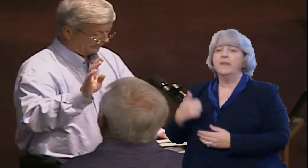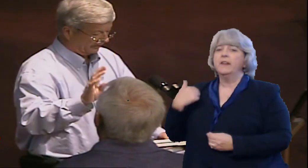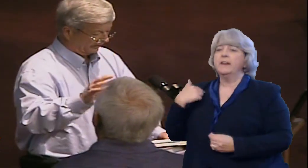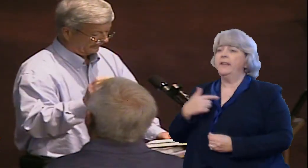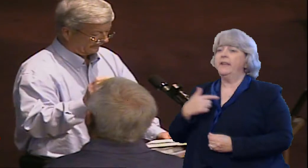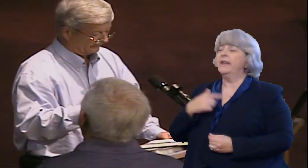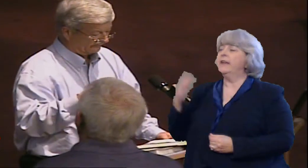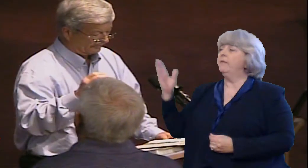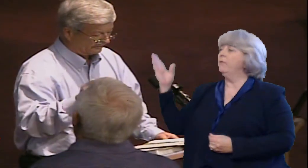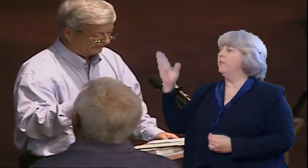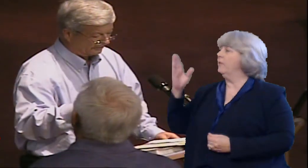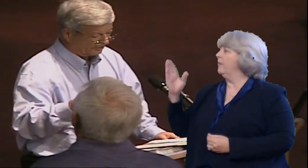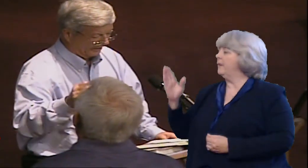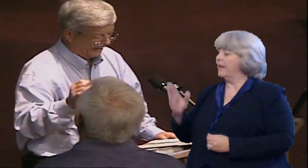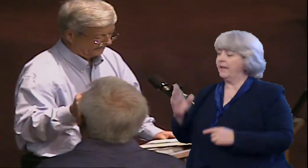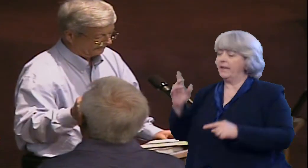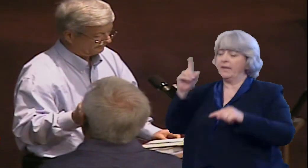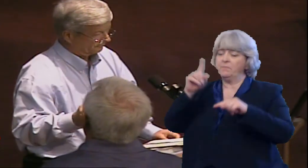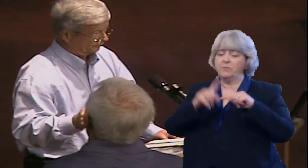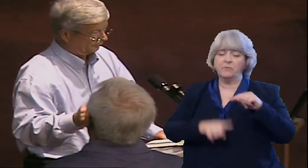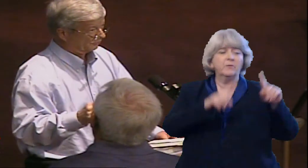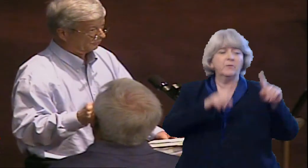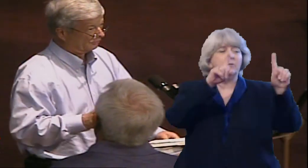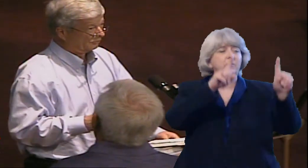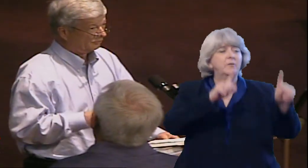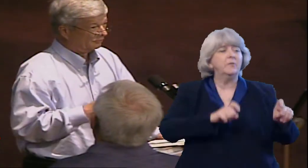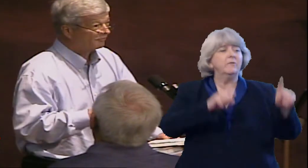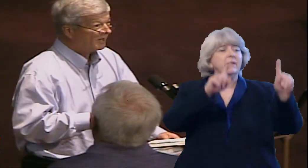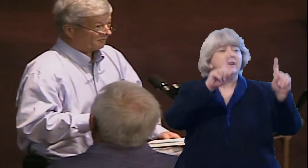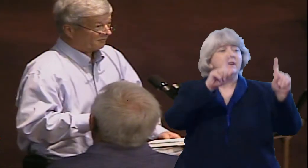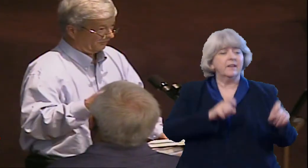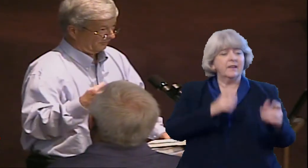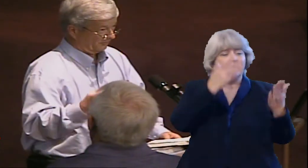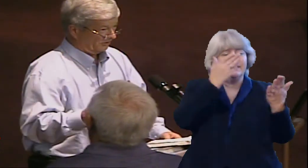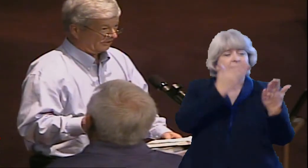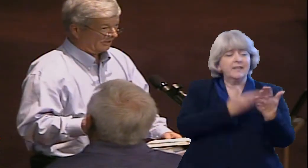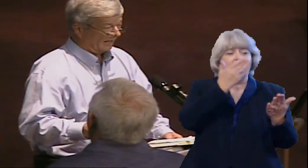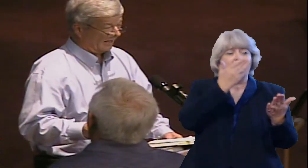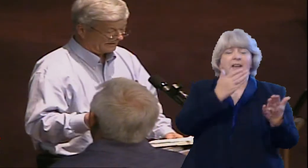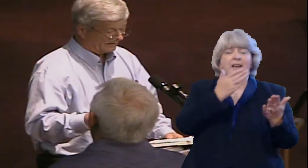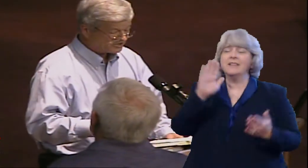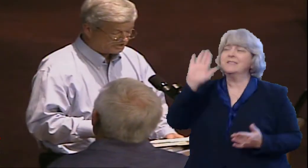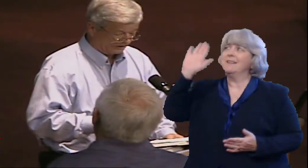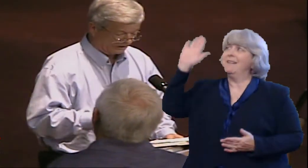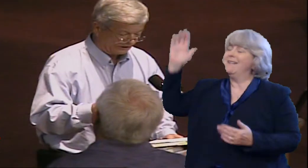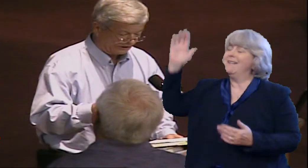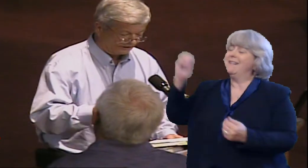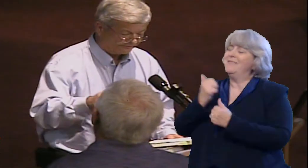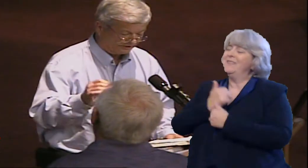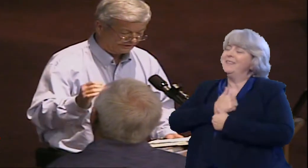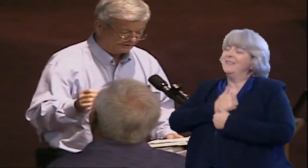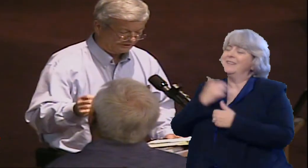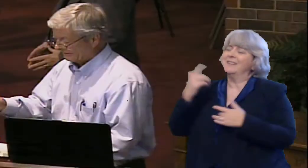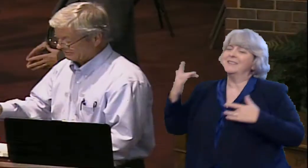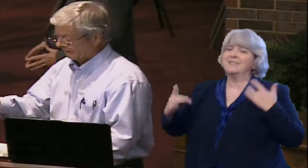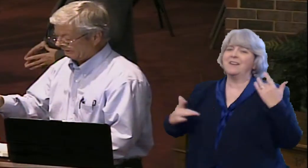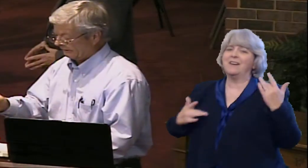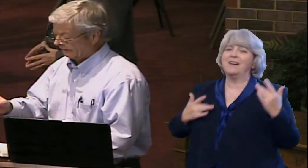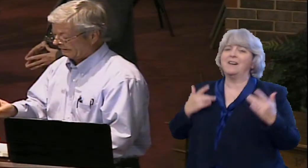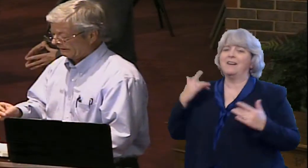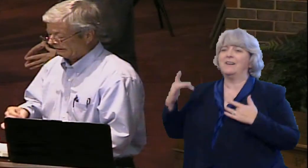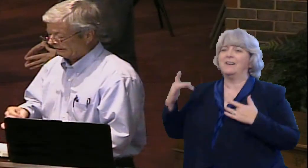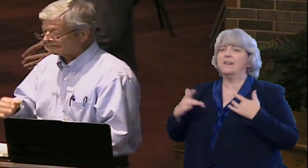we never can prove The delights of His